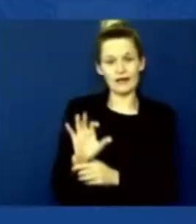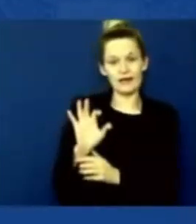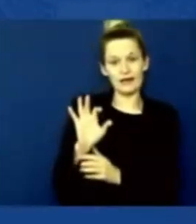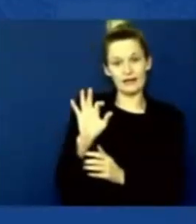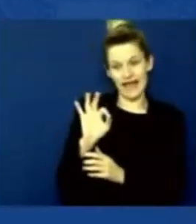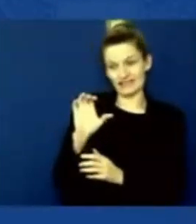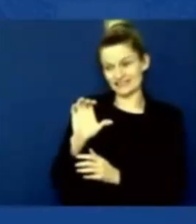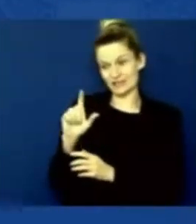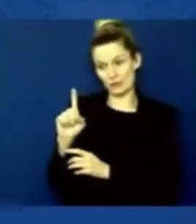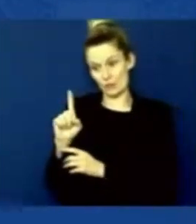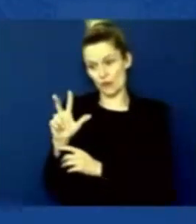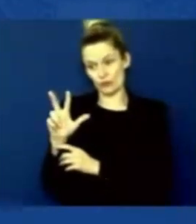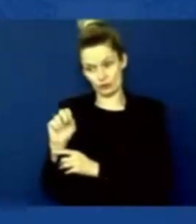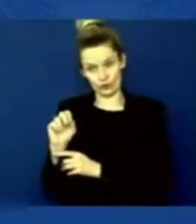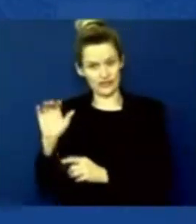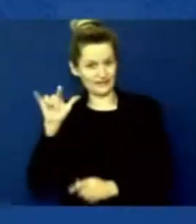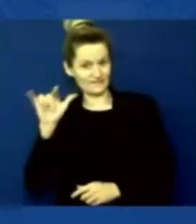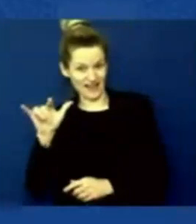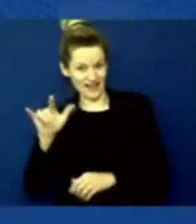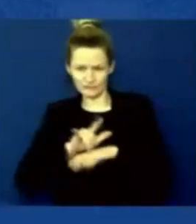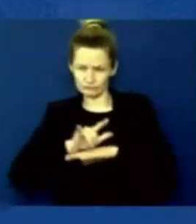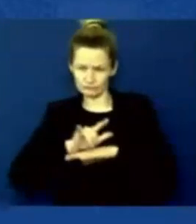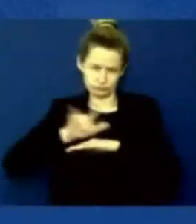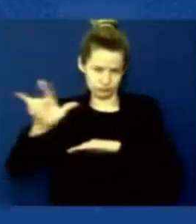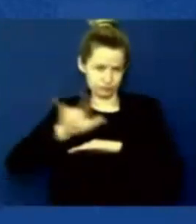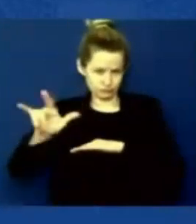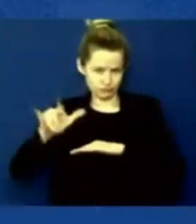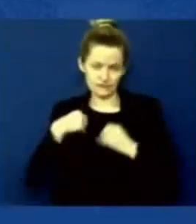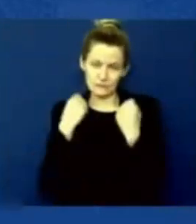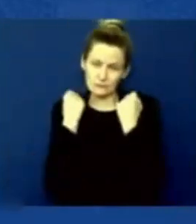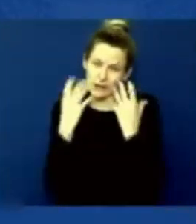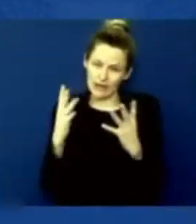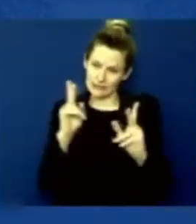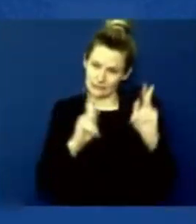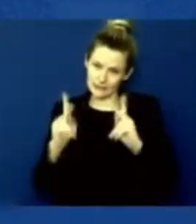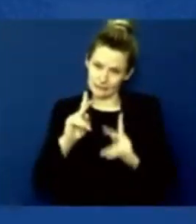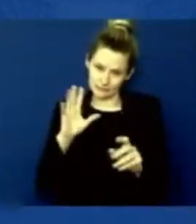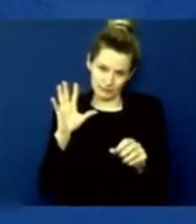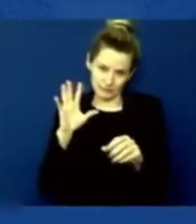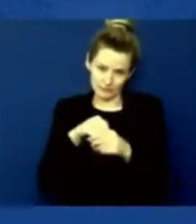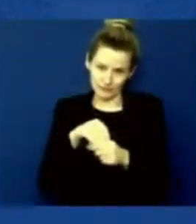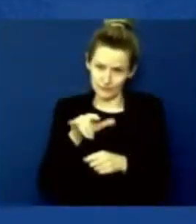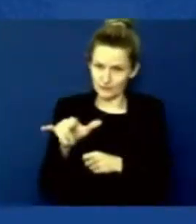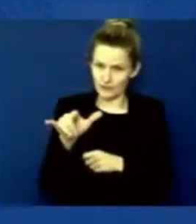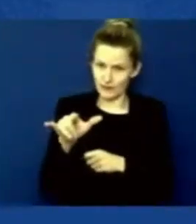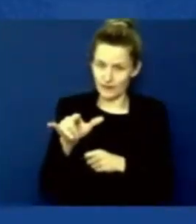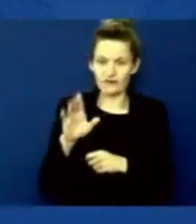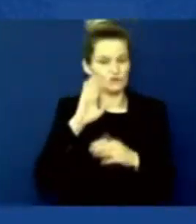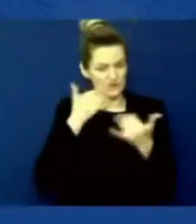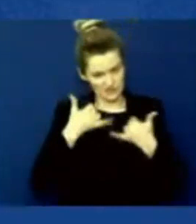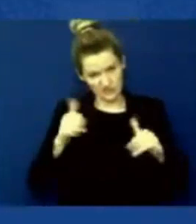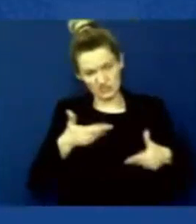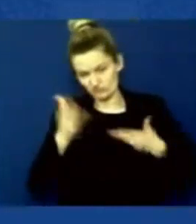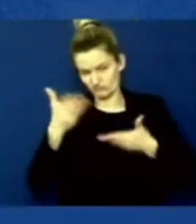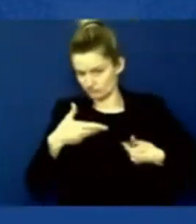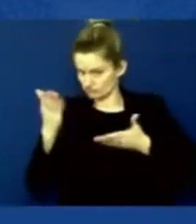passengers. We see no reason why this temple will not be kept up. During the same period, our military facilitated another 35